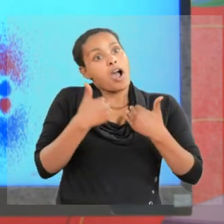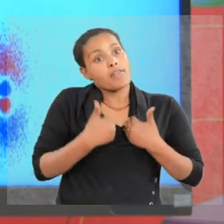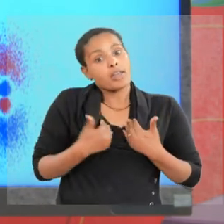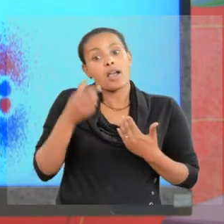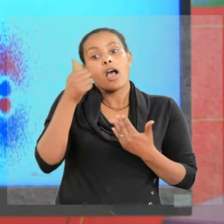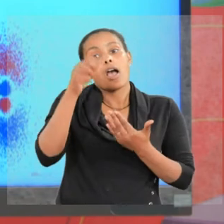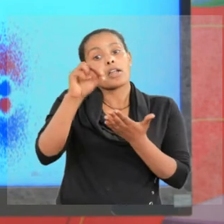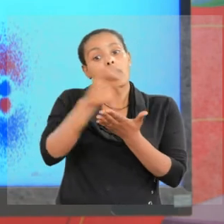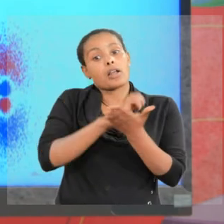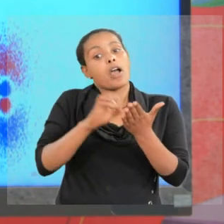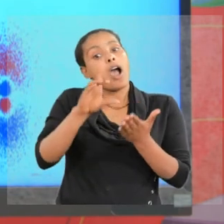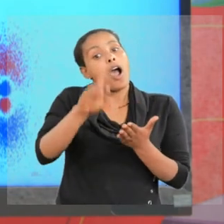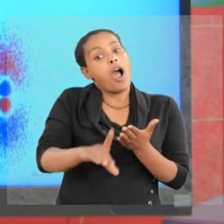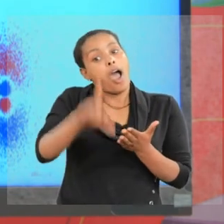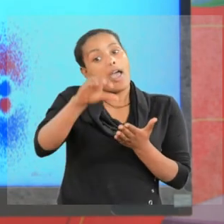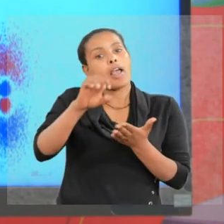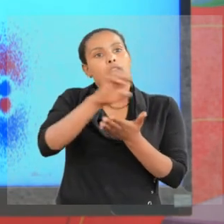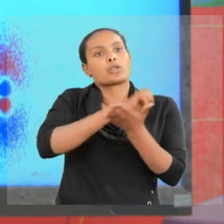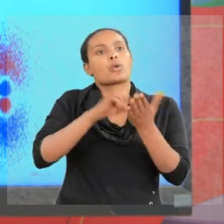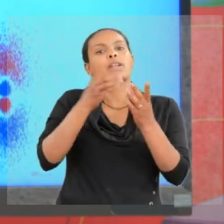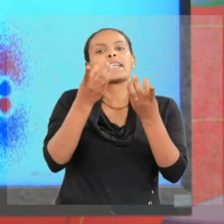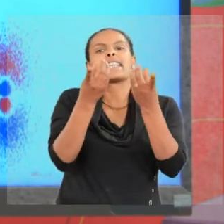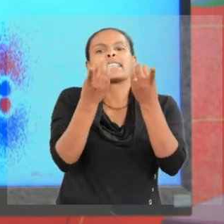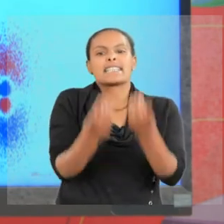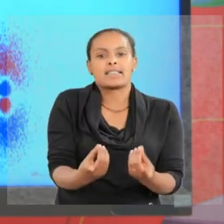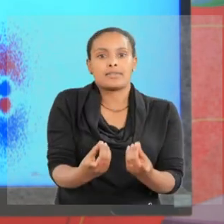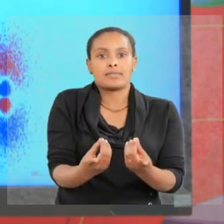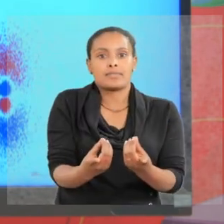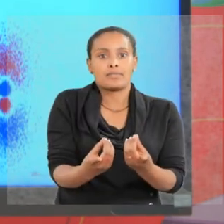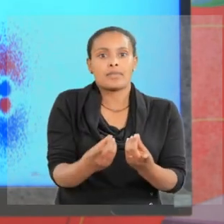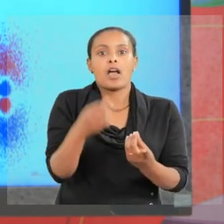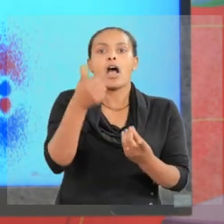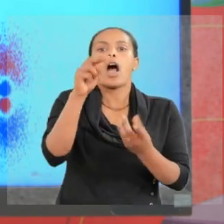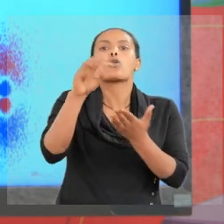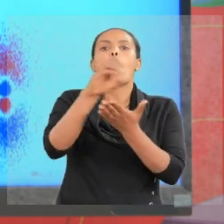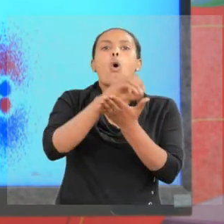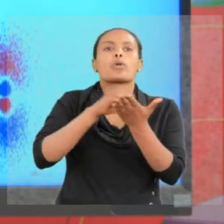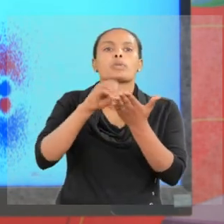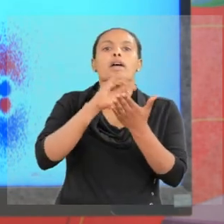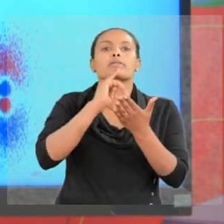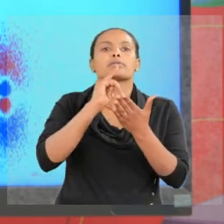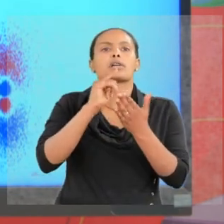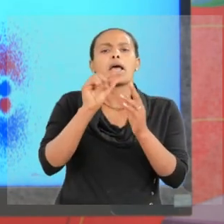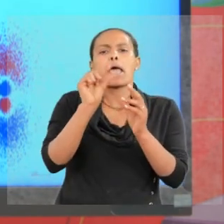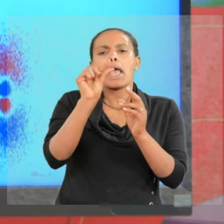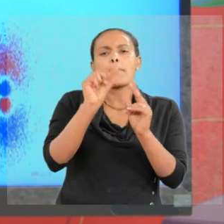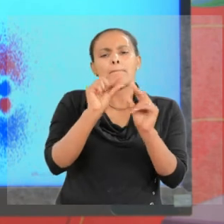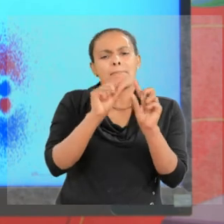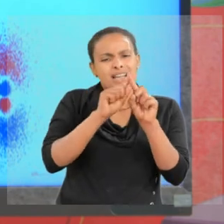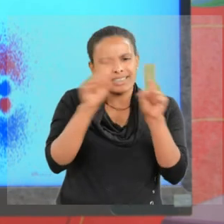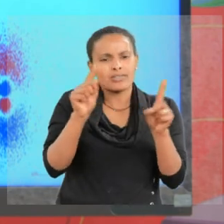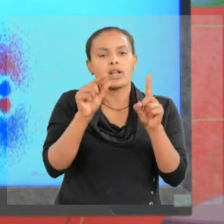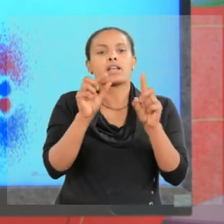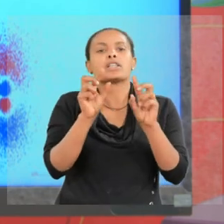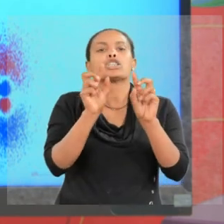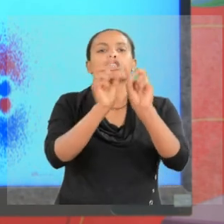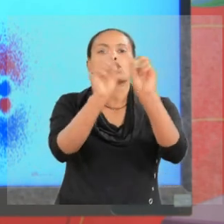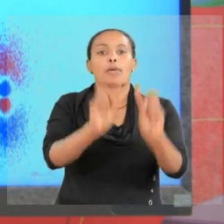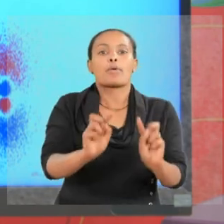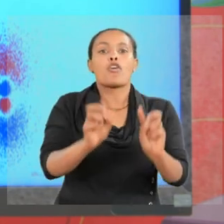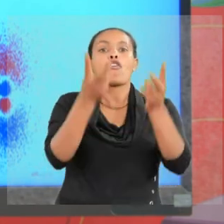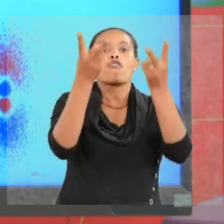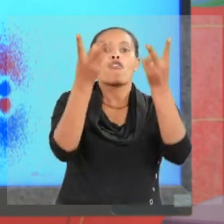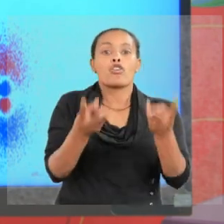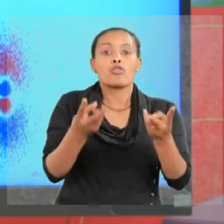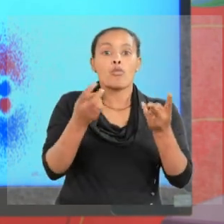electron or high electron density. An orbital is a particularly shaped volume of